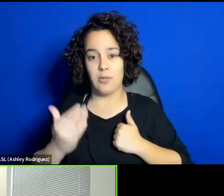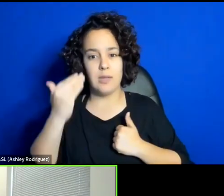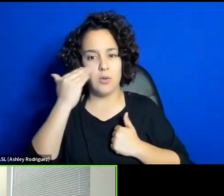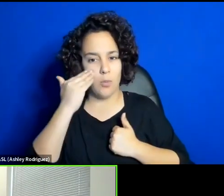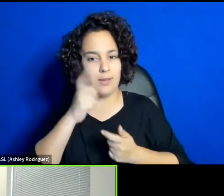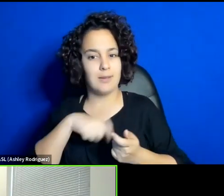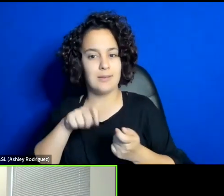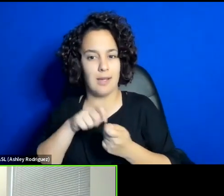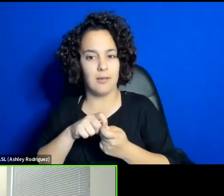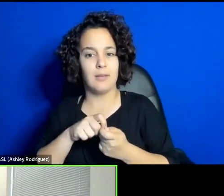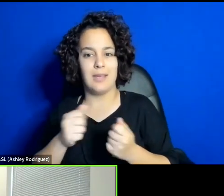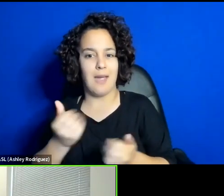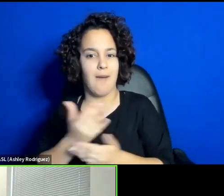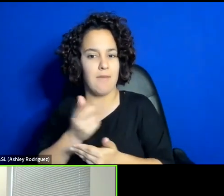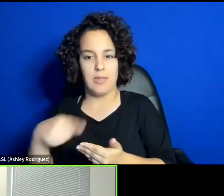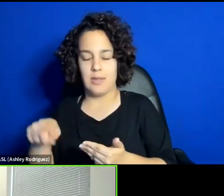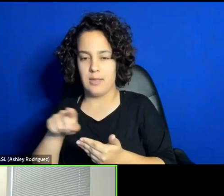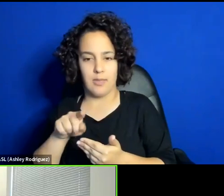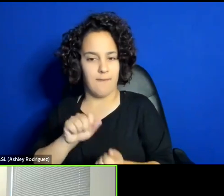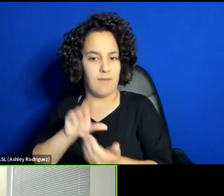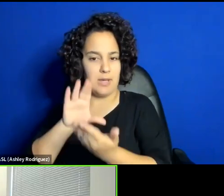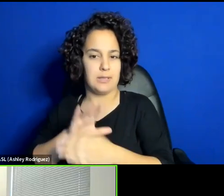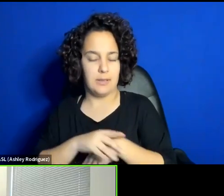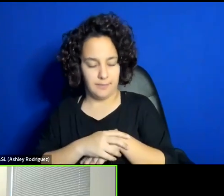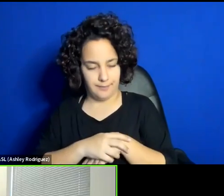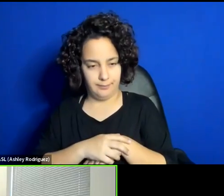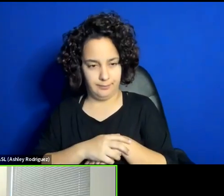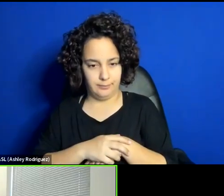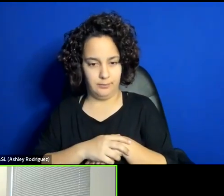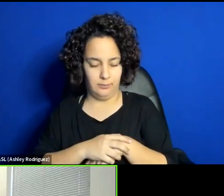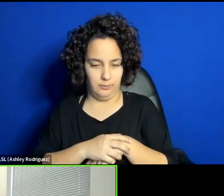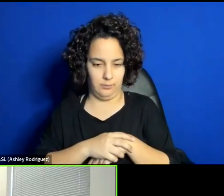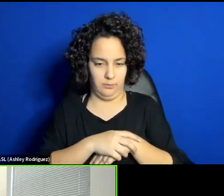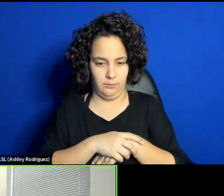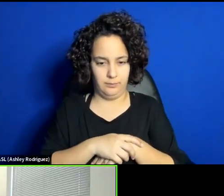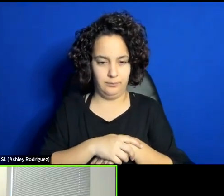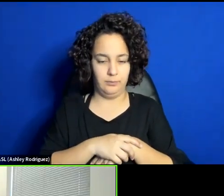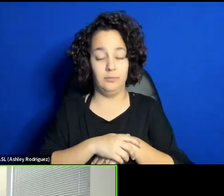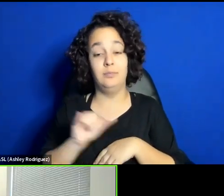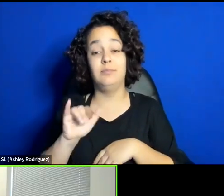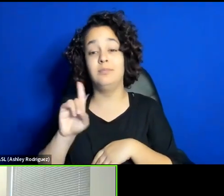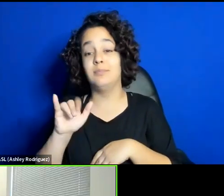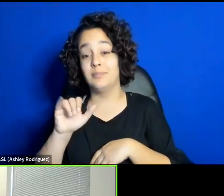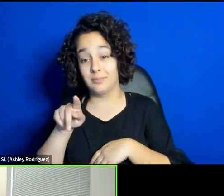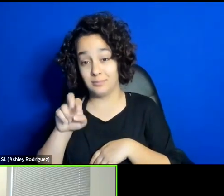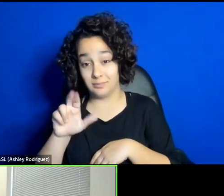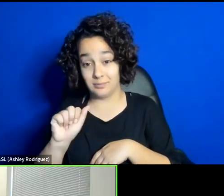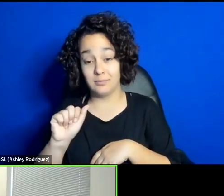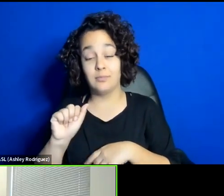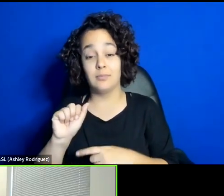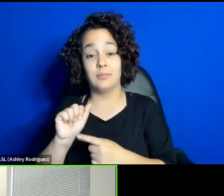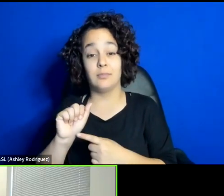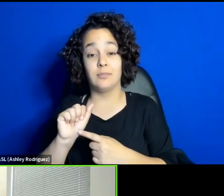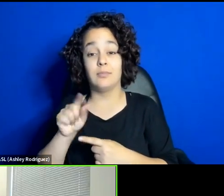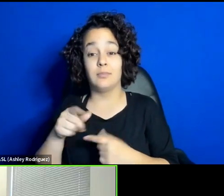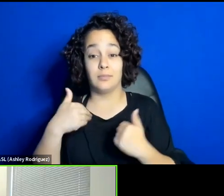what they're facing. Dr. Keshawaz, The other thing is diaspora is has a lot of